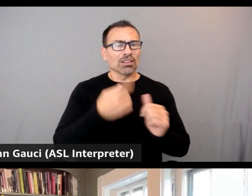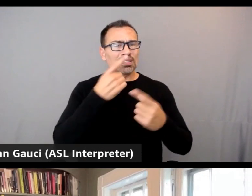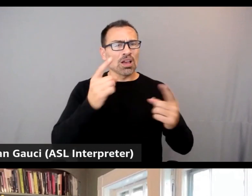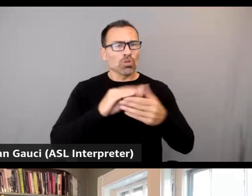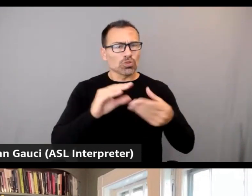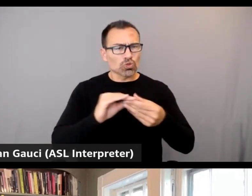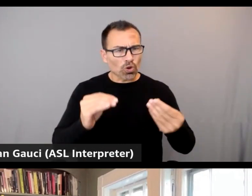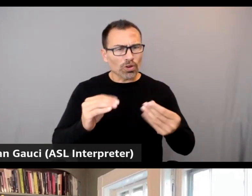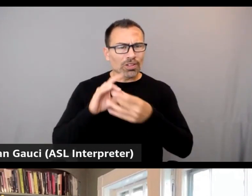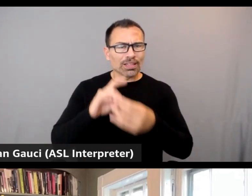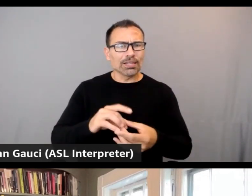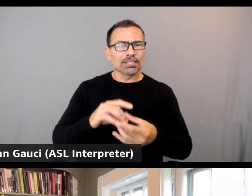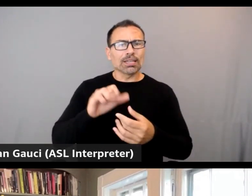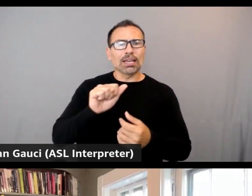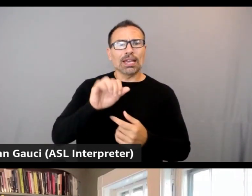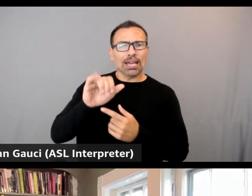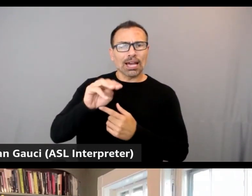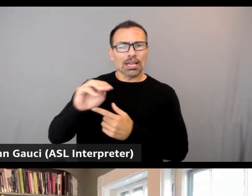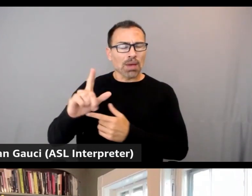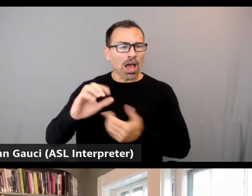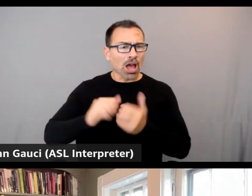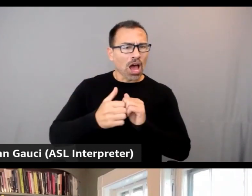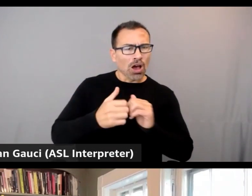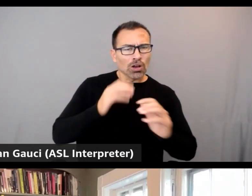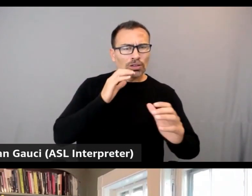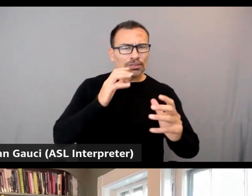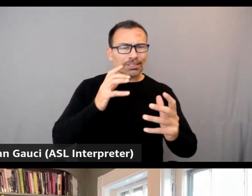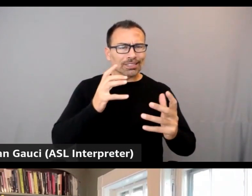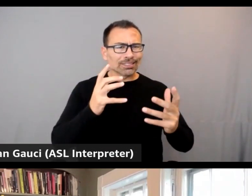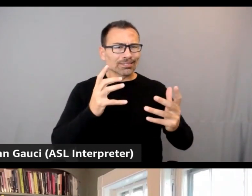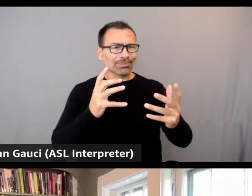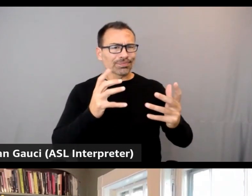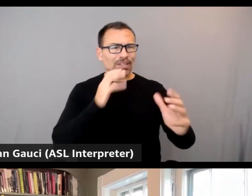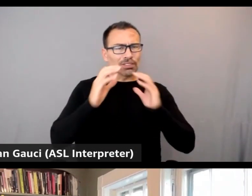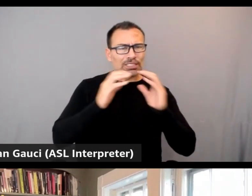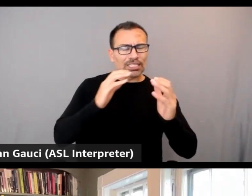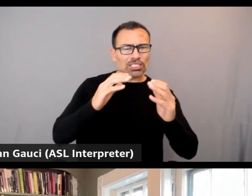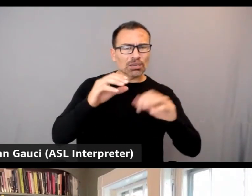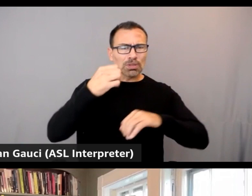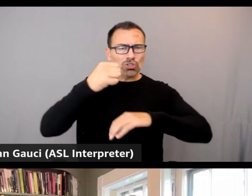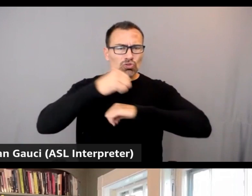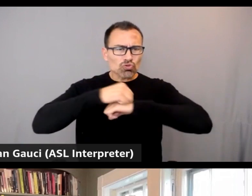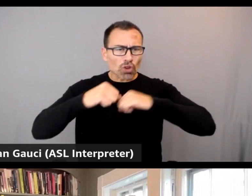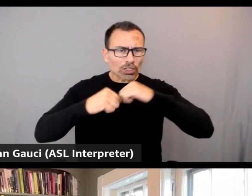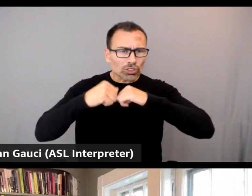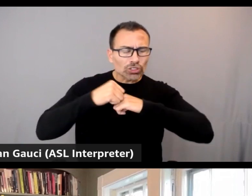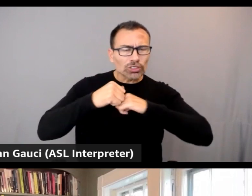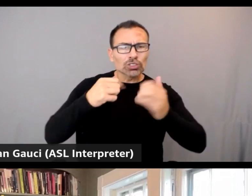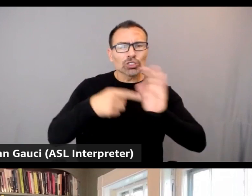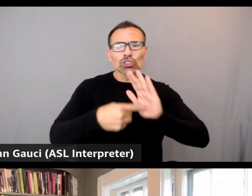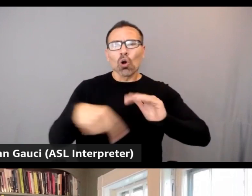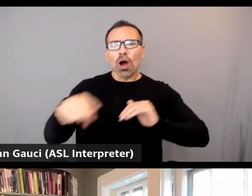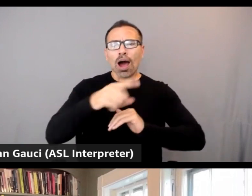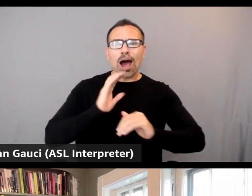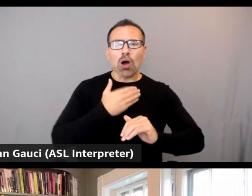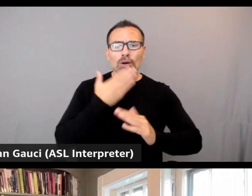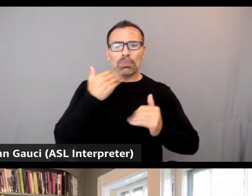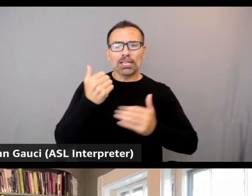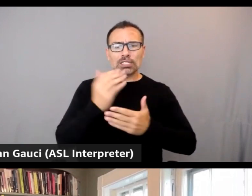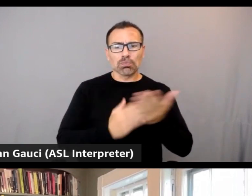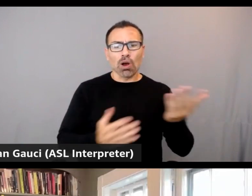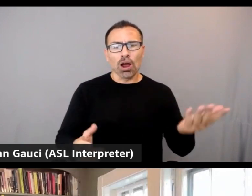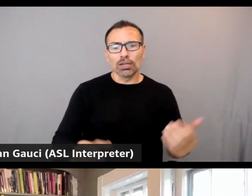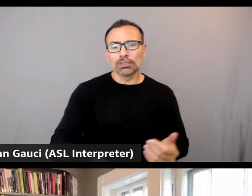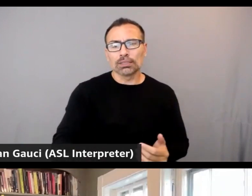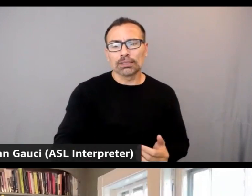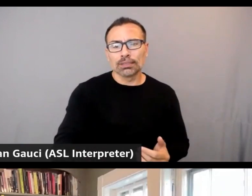and really focused on what we do best. So it was a great day. It was lovely to hear from so many people how